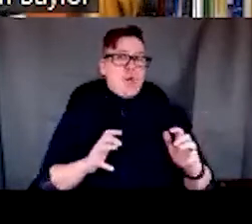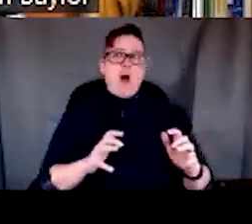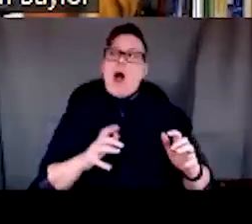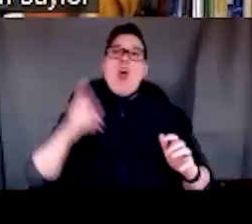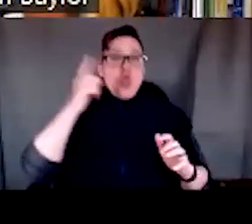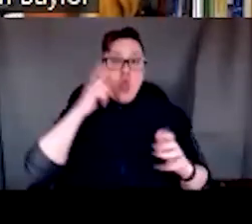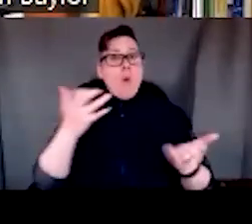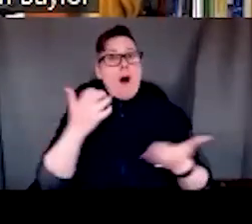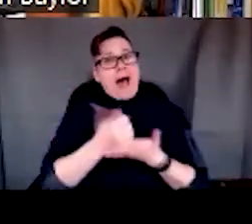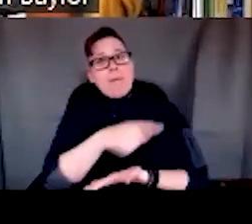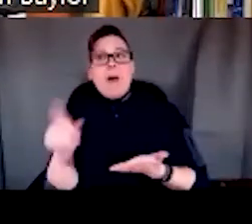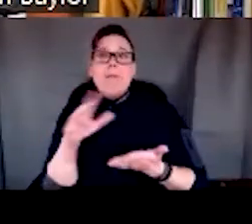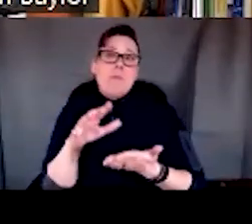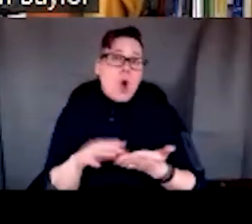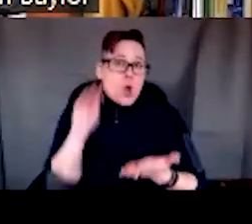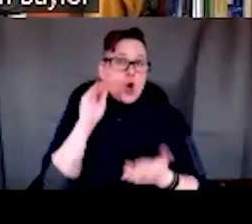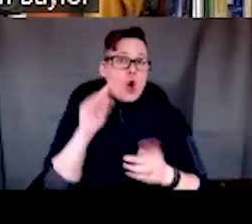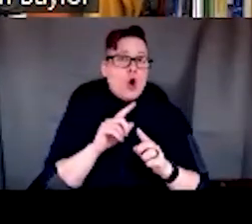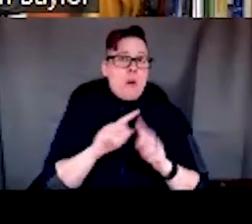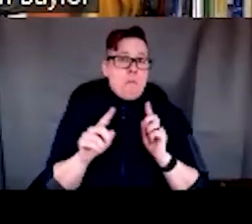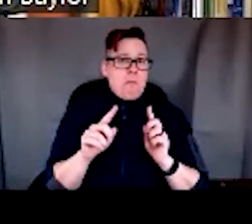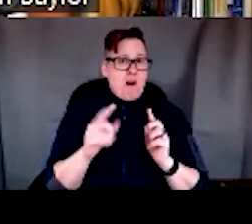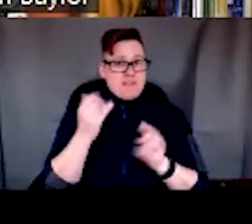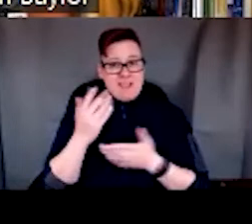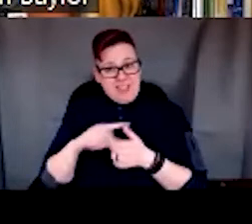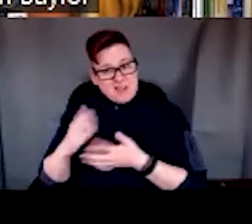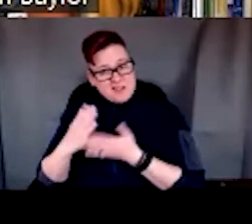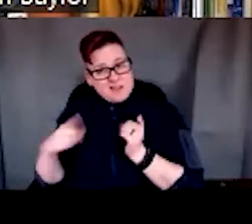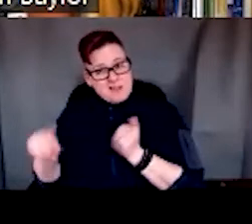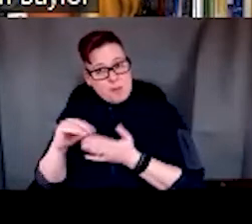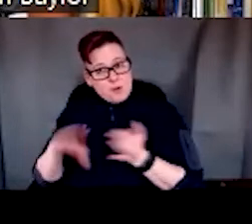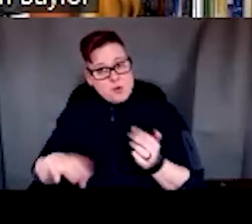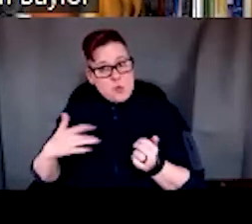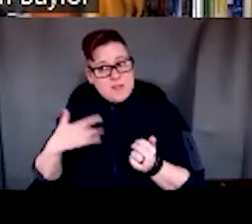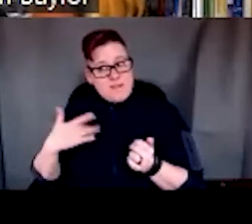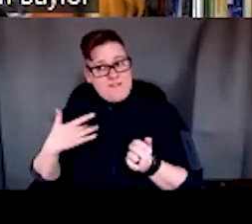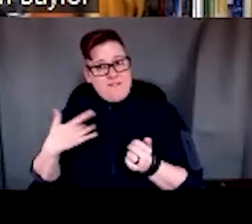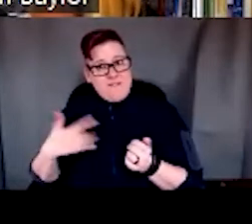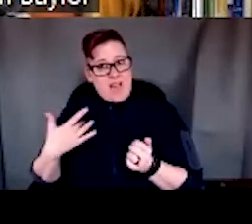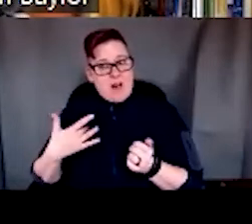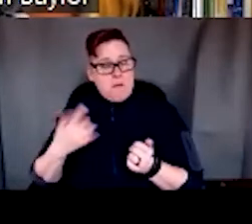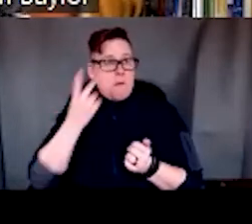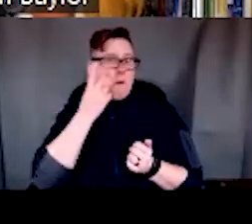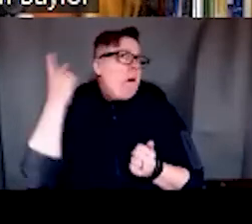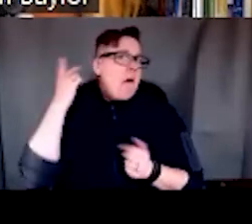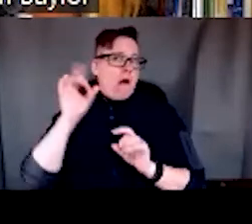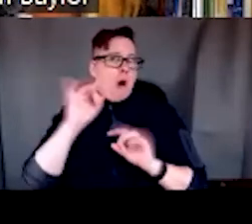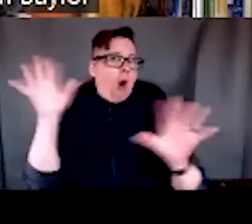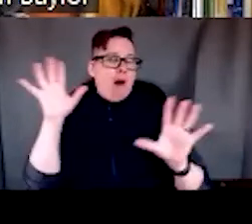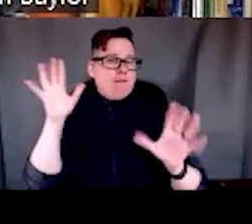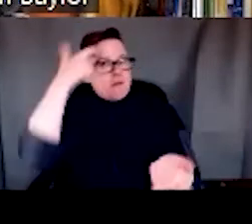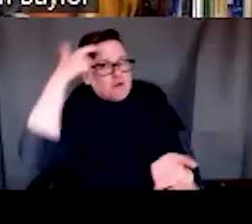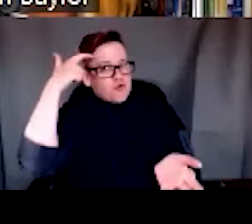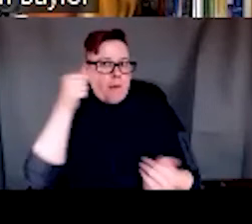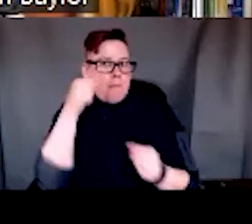in which, um, a portion, any portion of our students felt that this, like, brought back any kind of prior trauma that